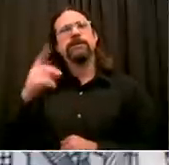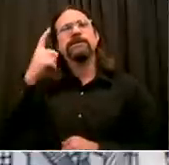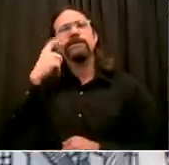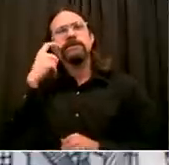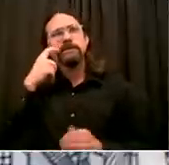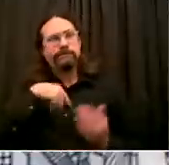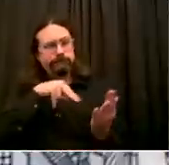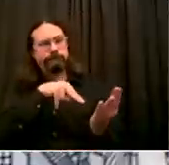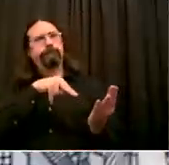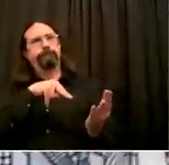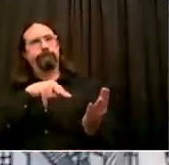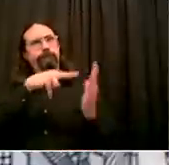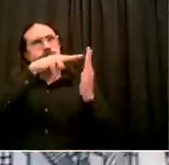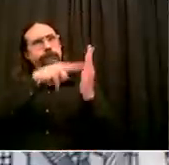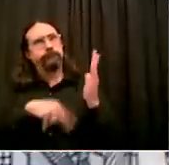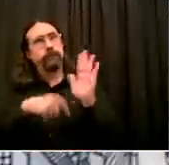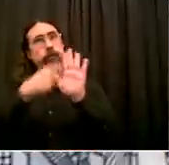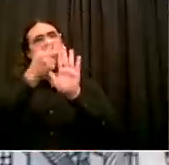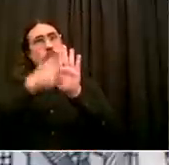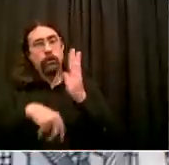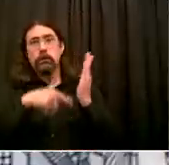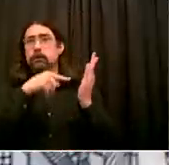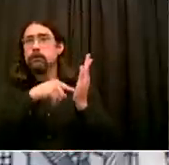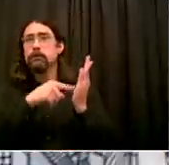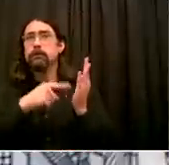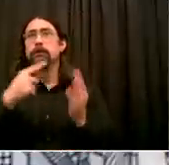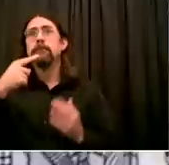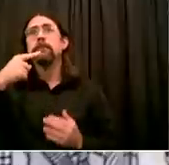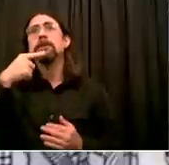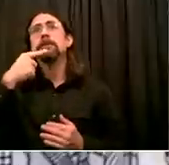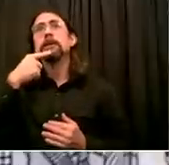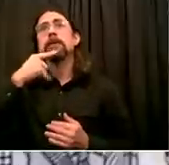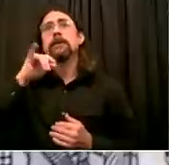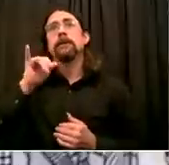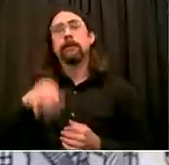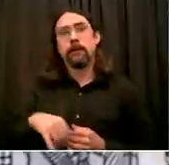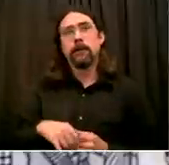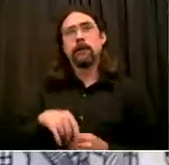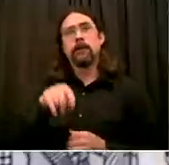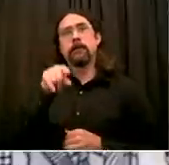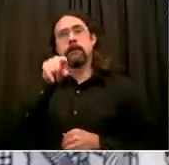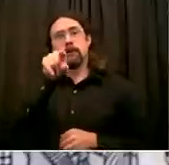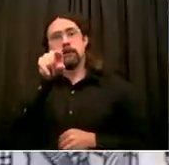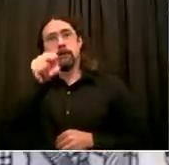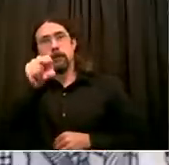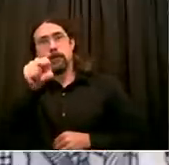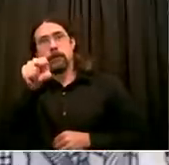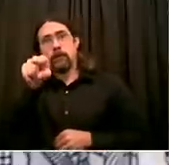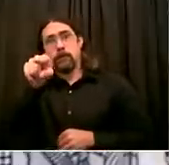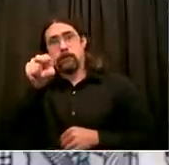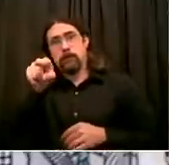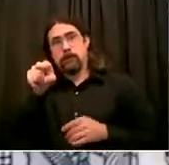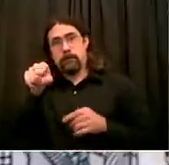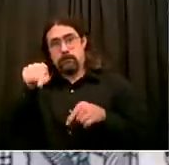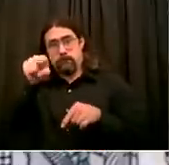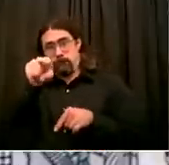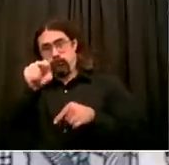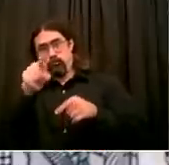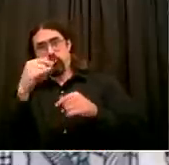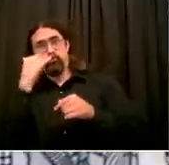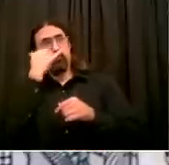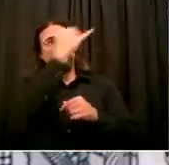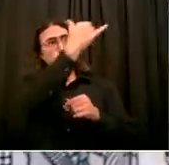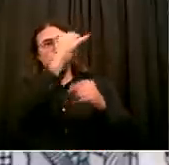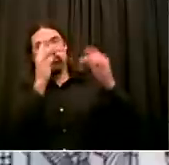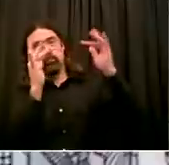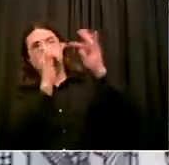that's true. Has the governor ever invited you to one of his press conferences? And what do you say to people who just feel that there's this fight between you and the governor and